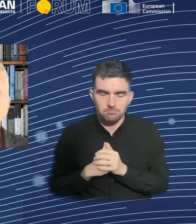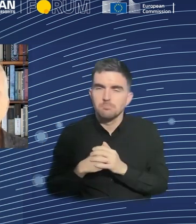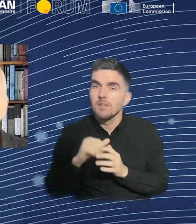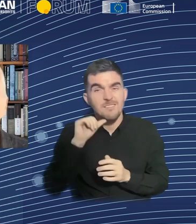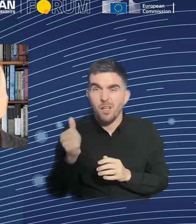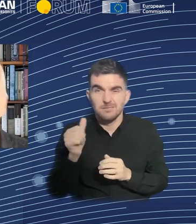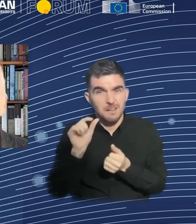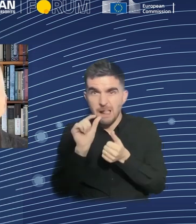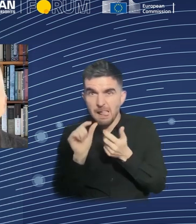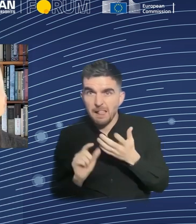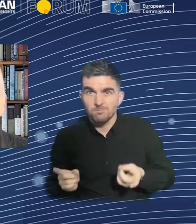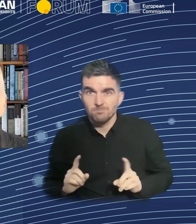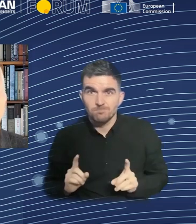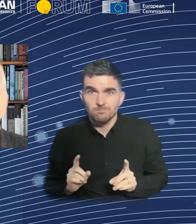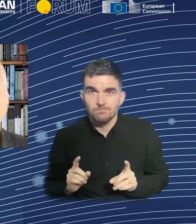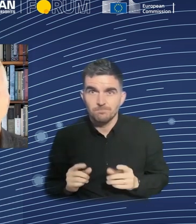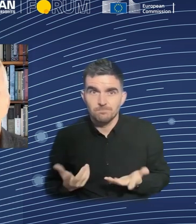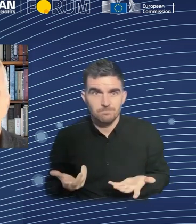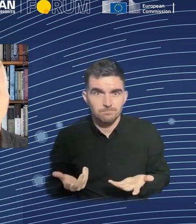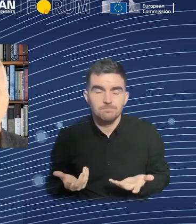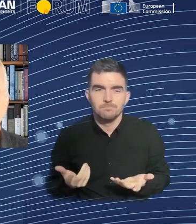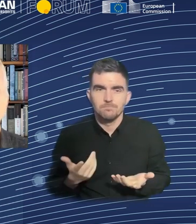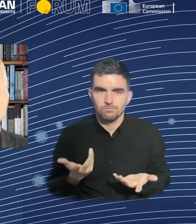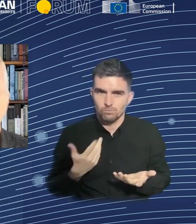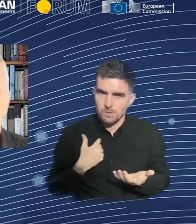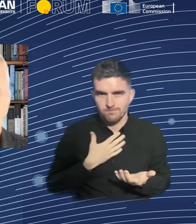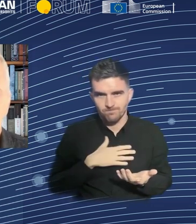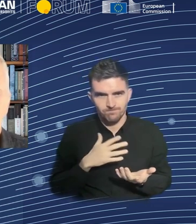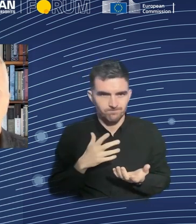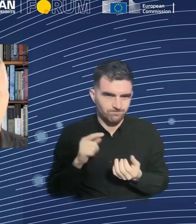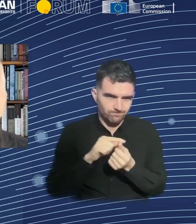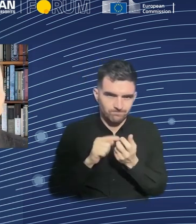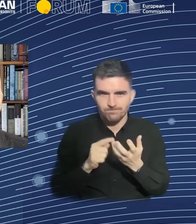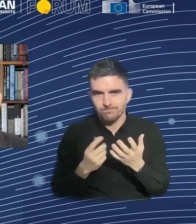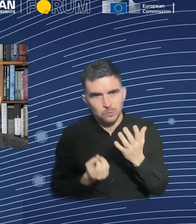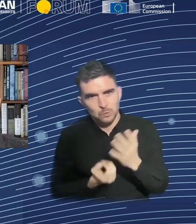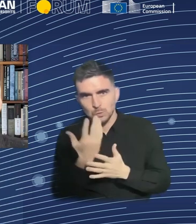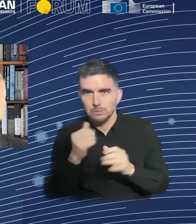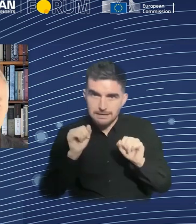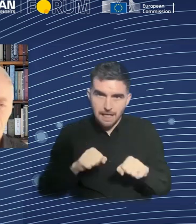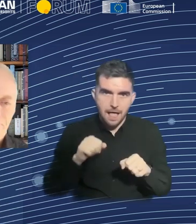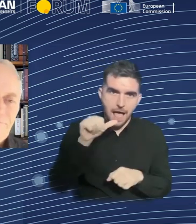use the new capabilities that AI will bring us to make a better world. Thank you very much.